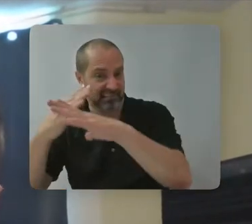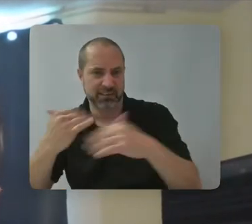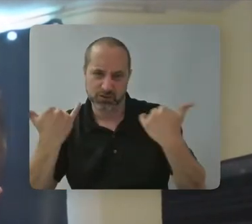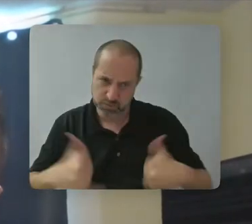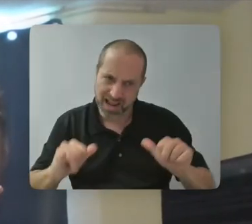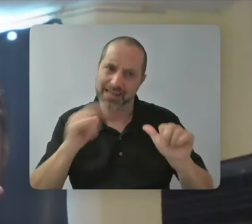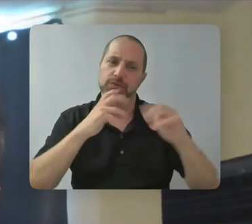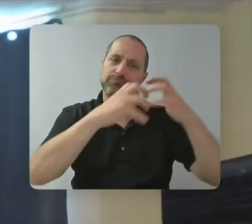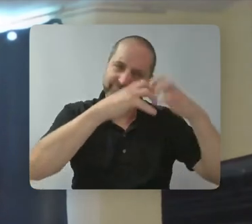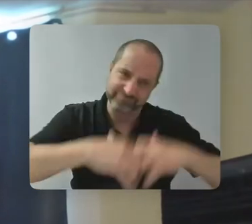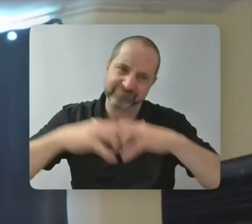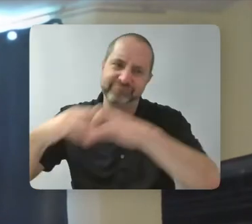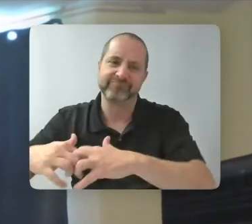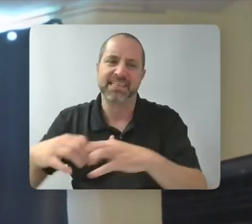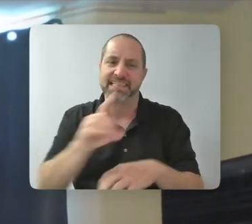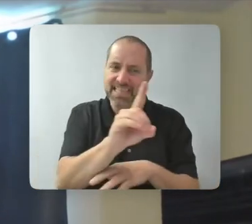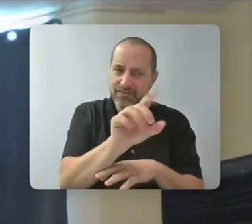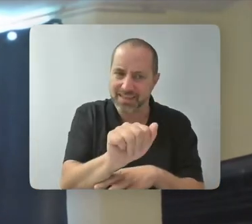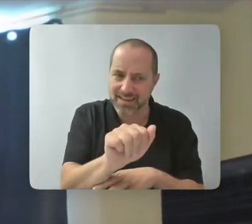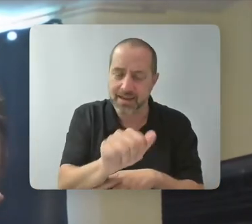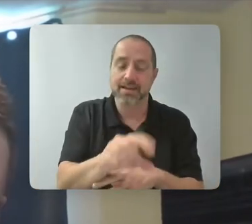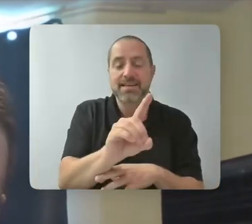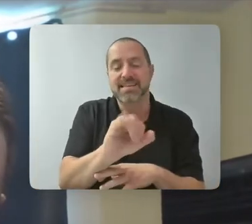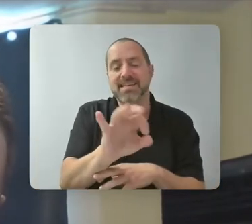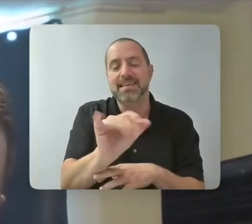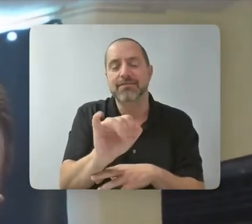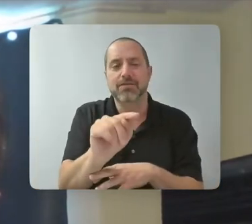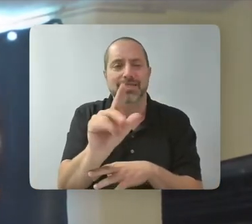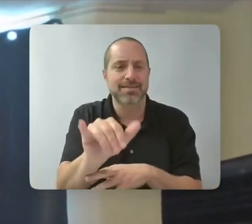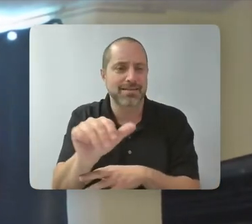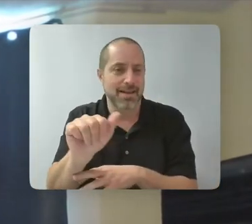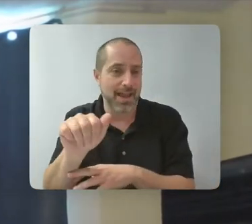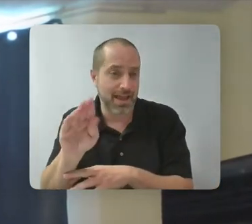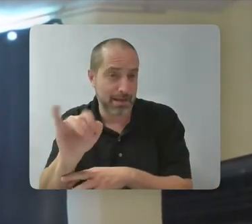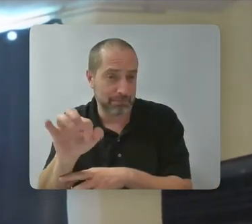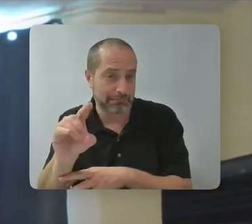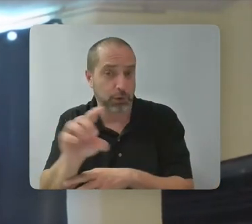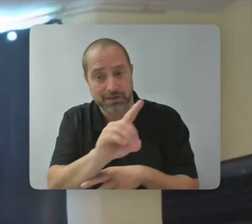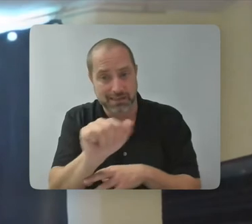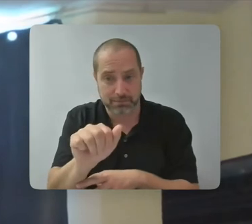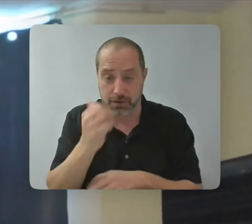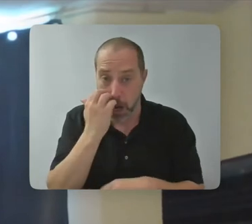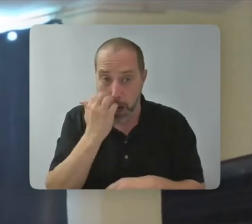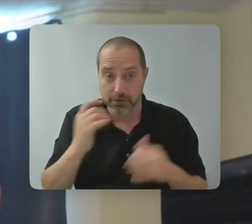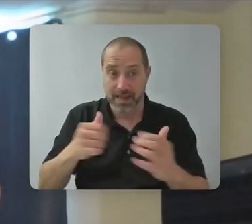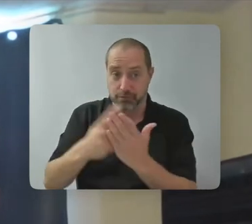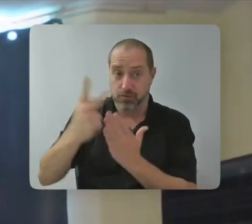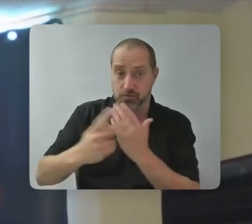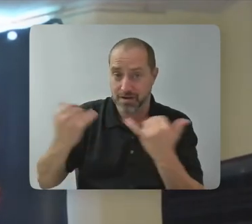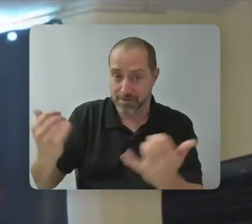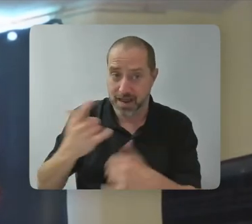abled and disabled. So they have a program called now the CATE program. And it's for anyone